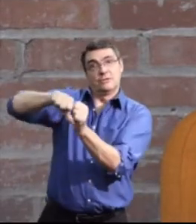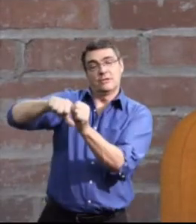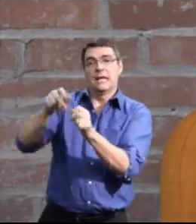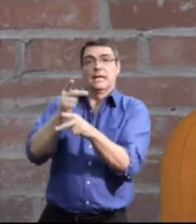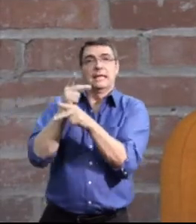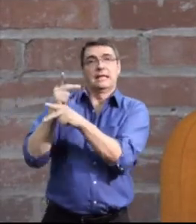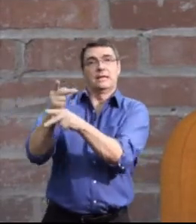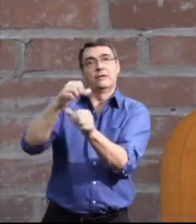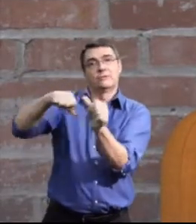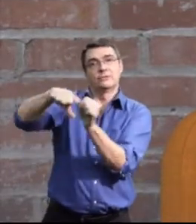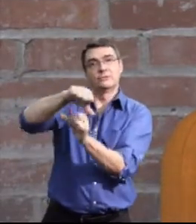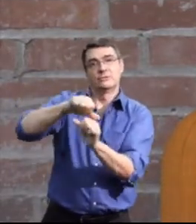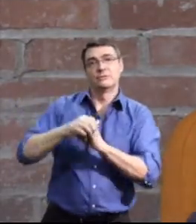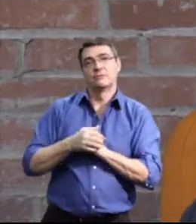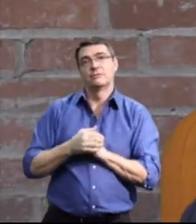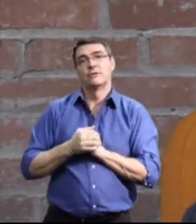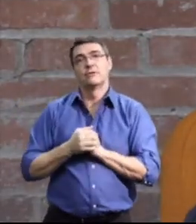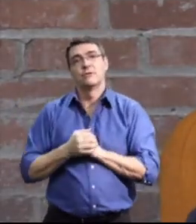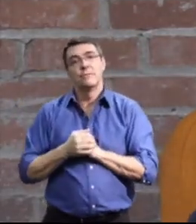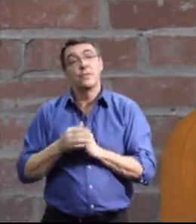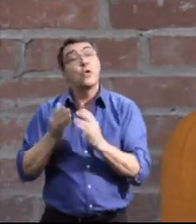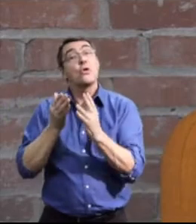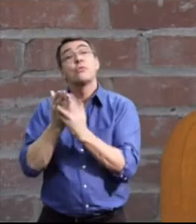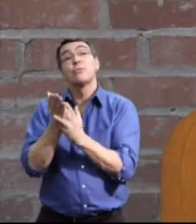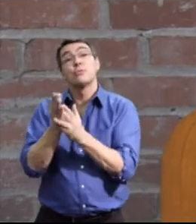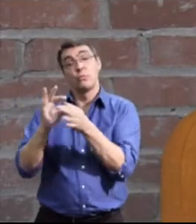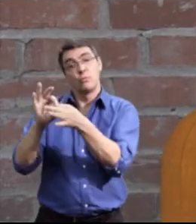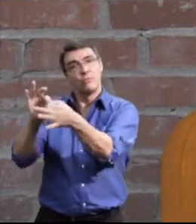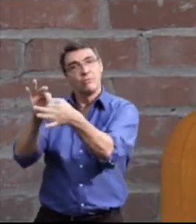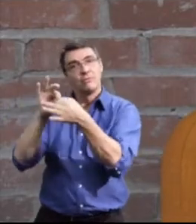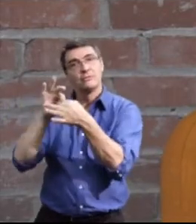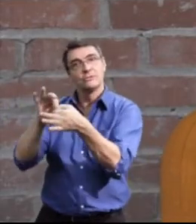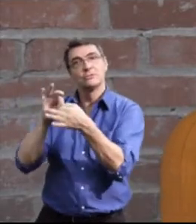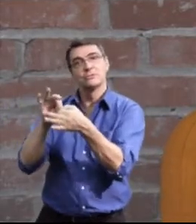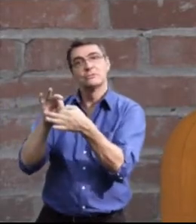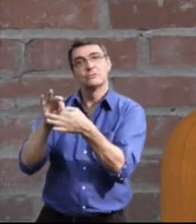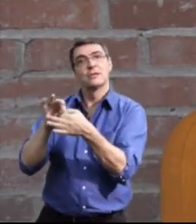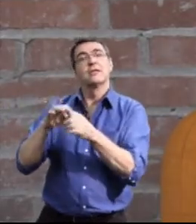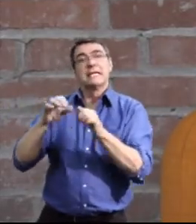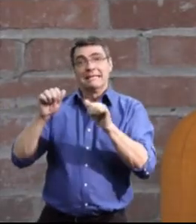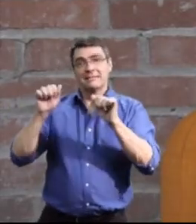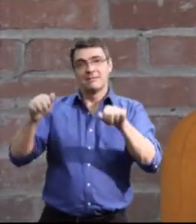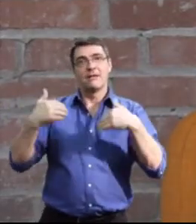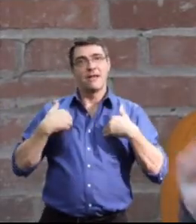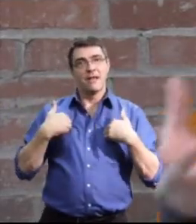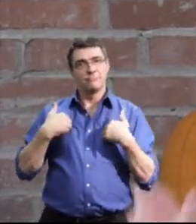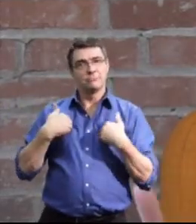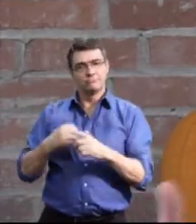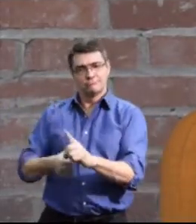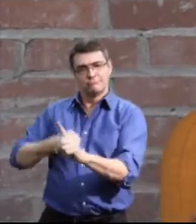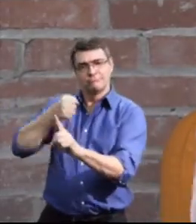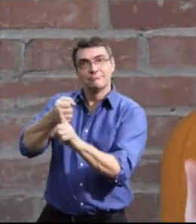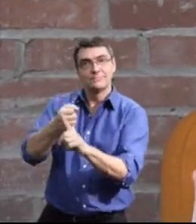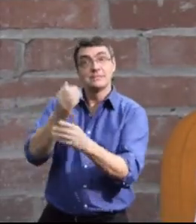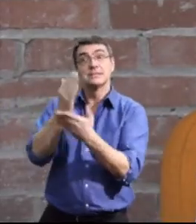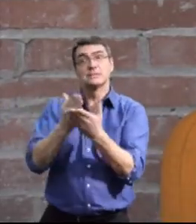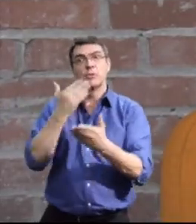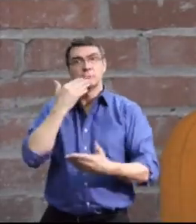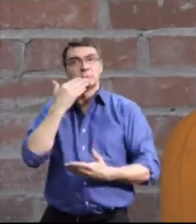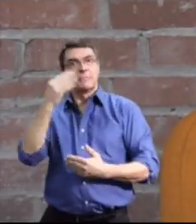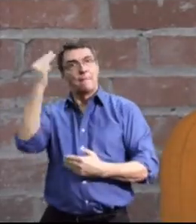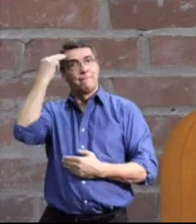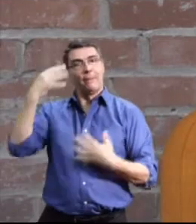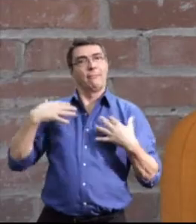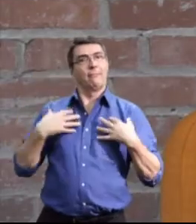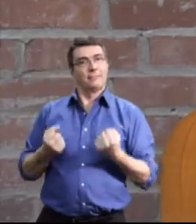caregiving, right? And through those relationships, you're able to have a meaningful impact on someone's well